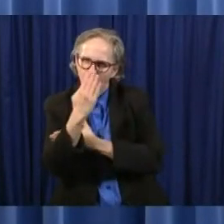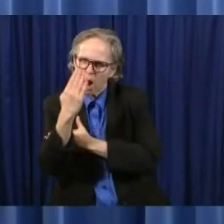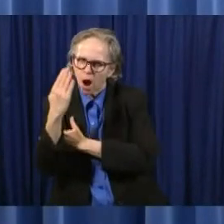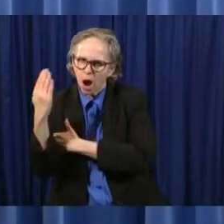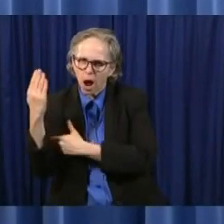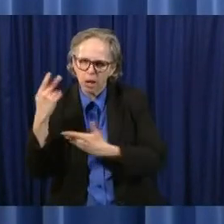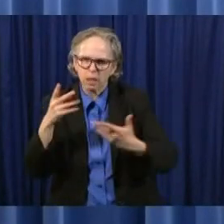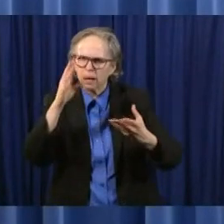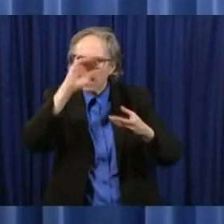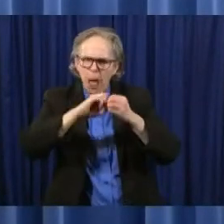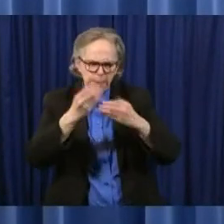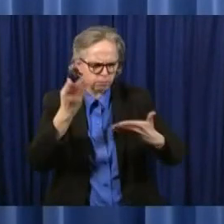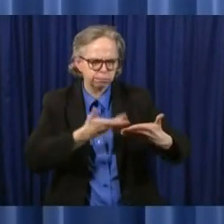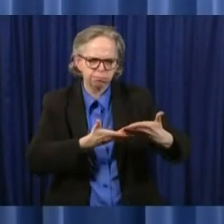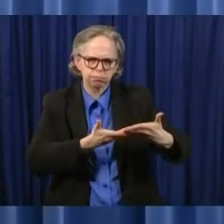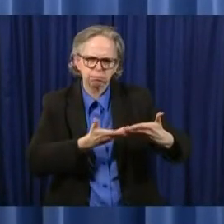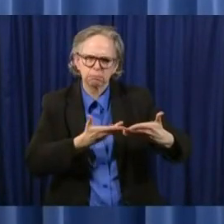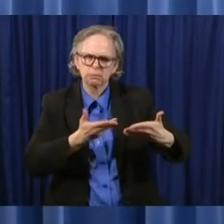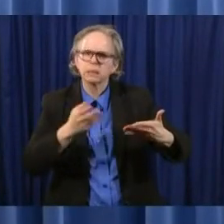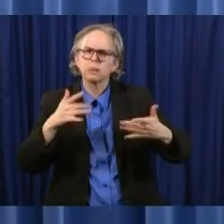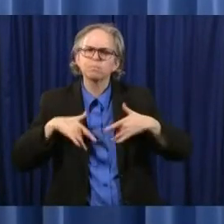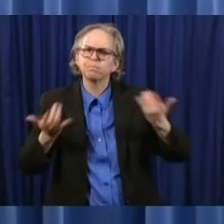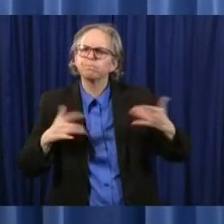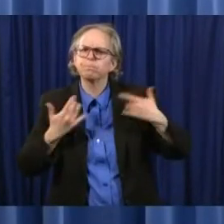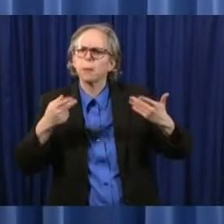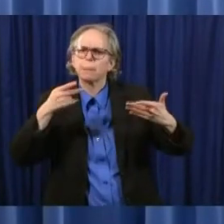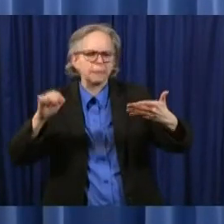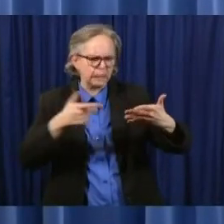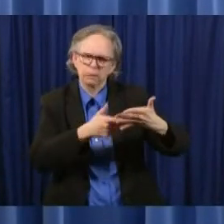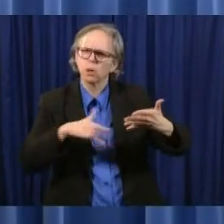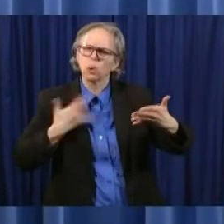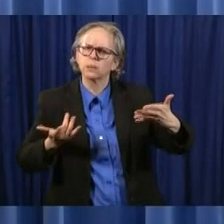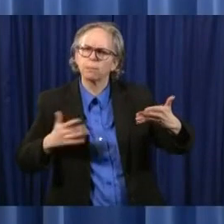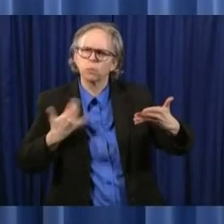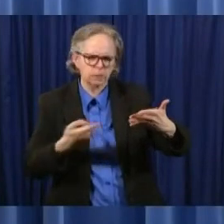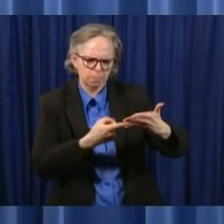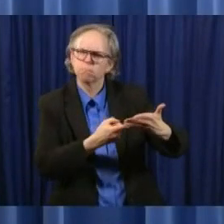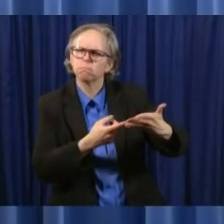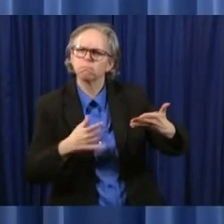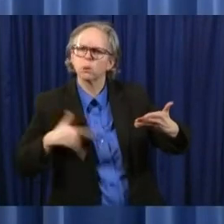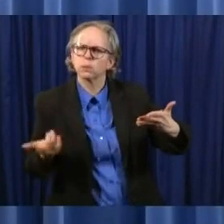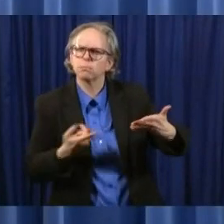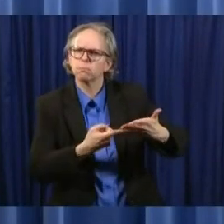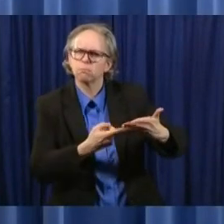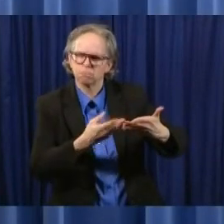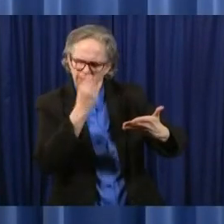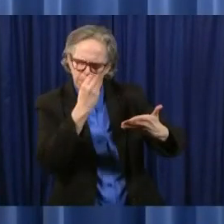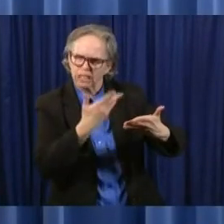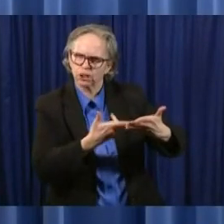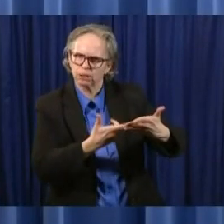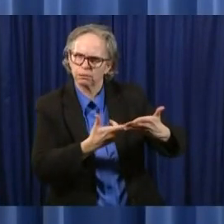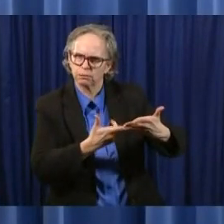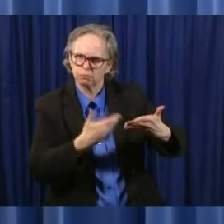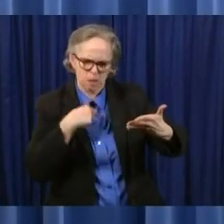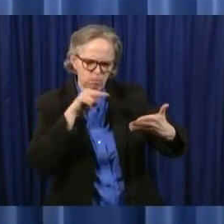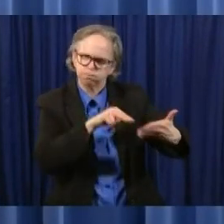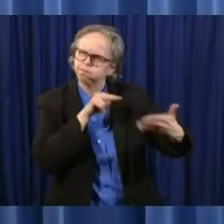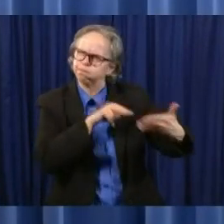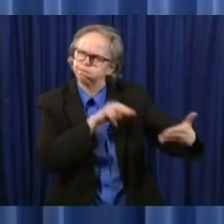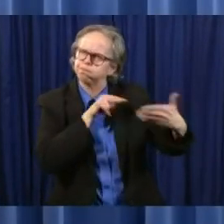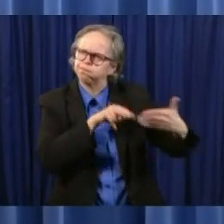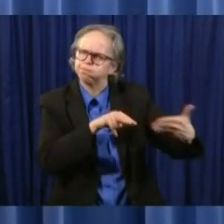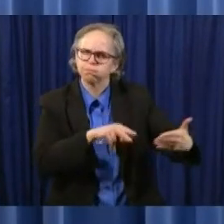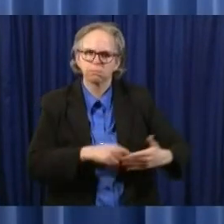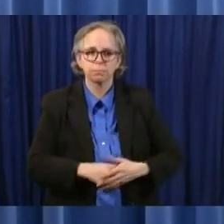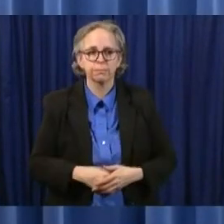the status of the ppe and what we have been able to obtain now again there are other supply lines